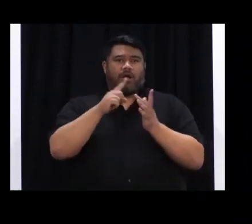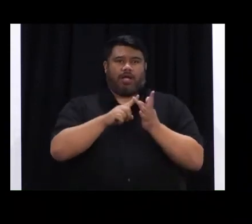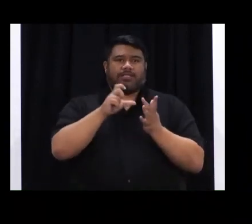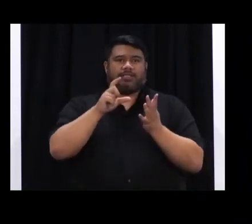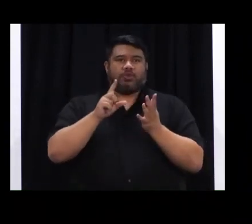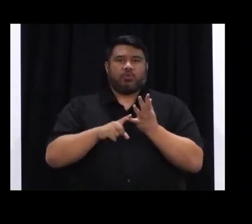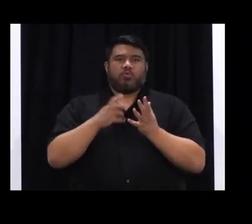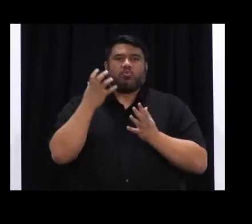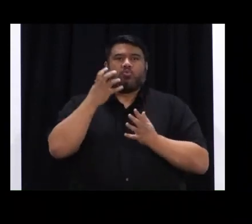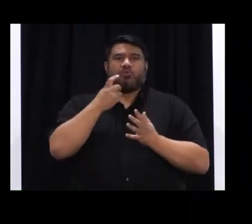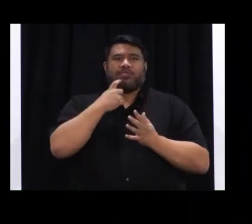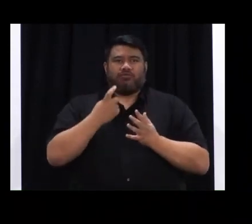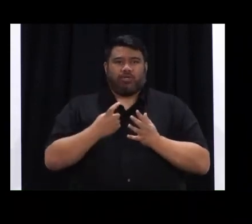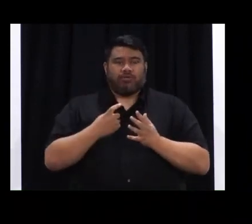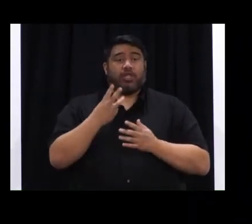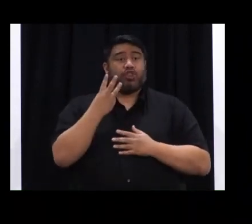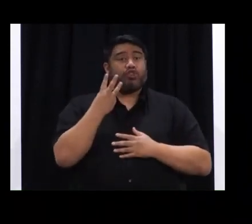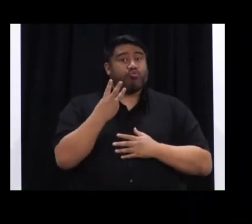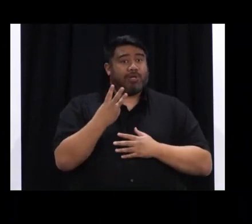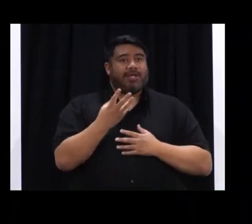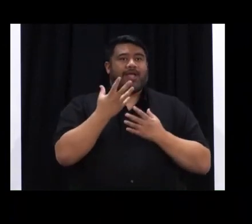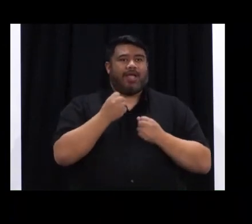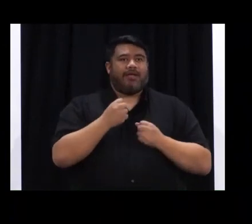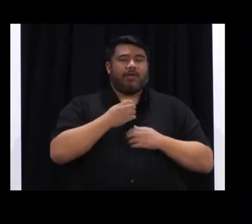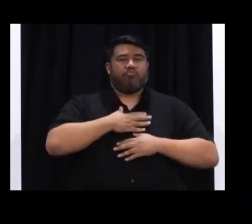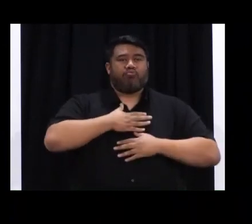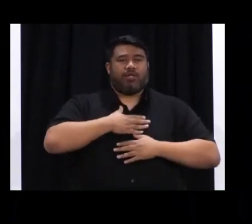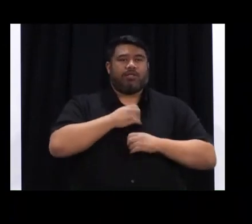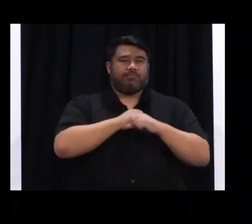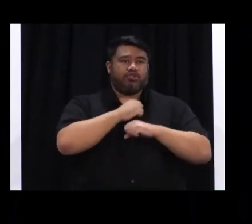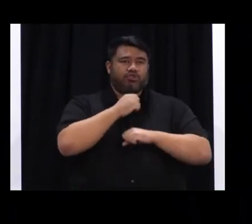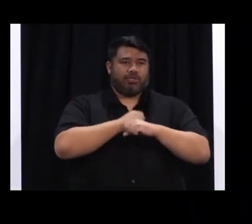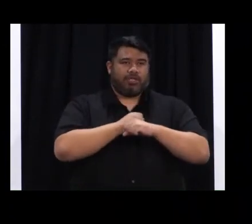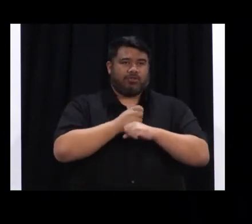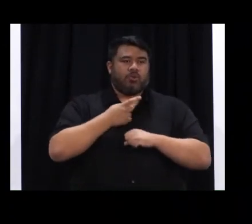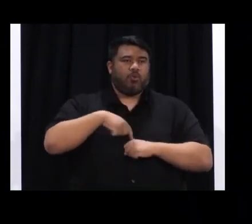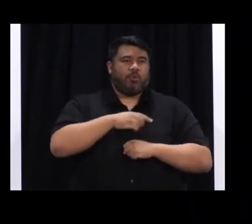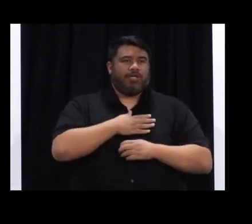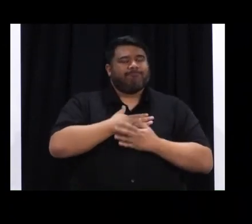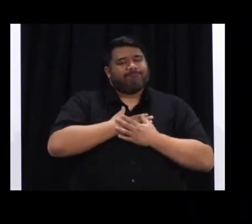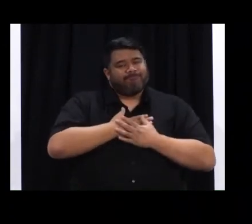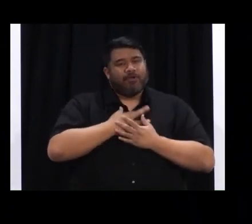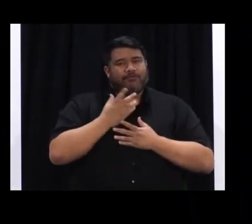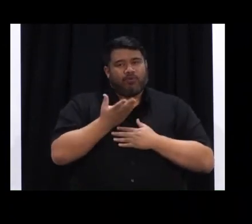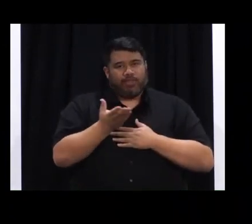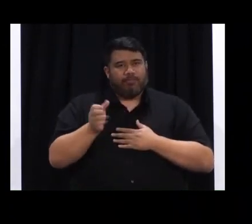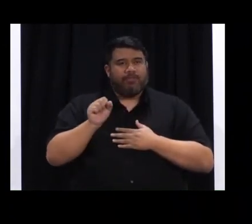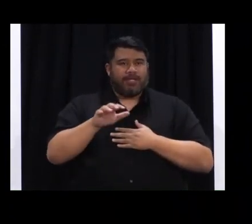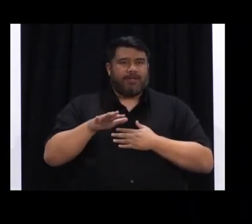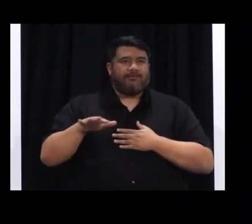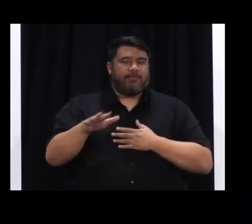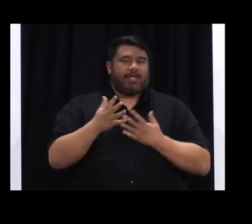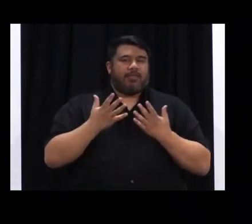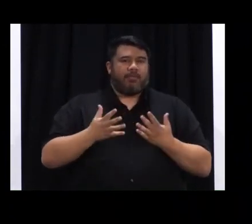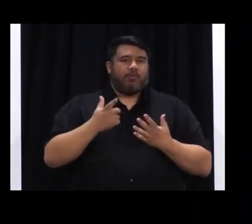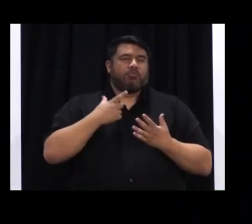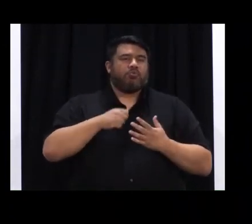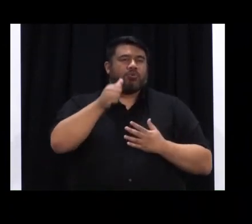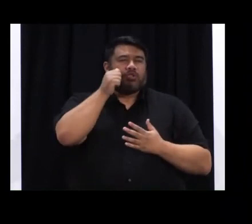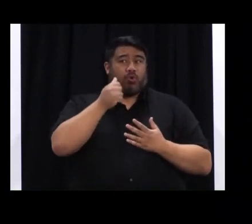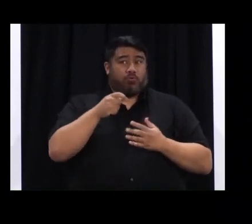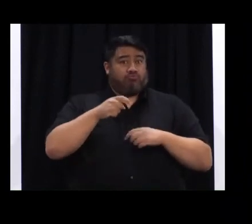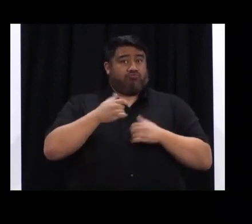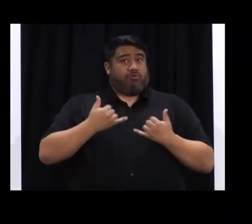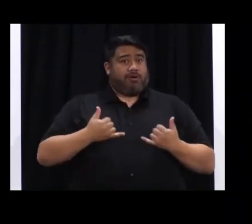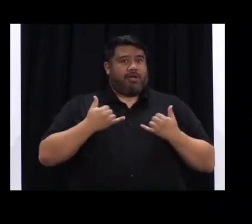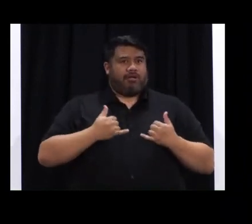and three are currently requiring ventilation. Our thoughts remain with these people and their whānau at what is obviously a stressful time